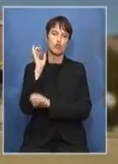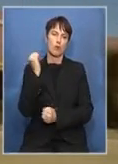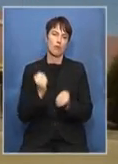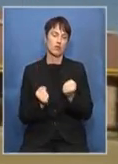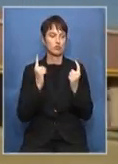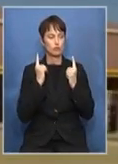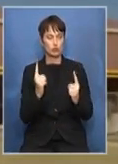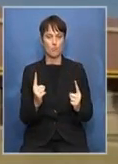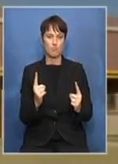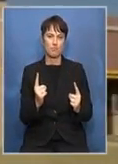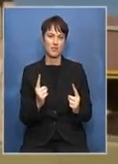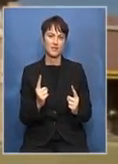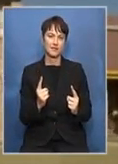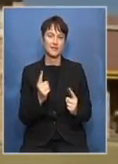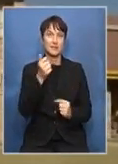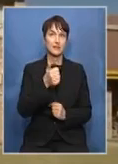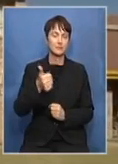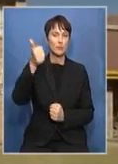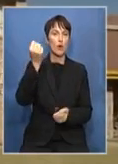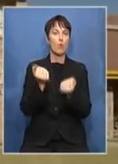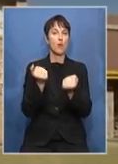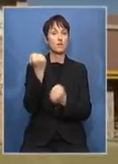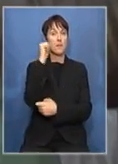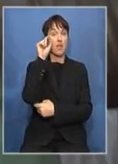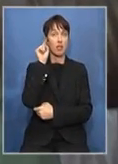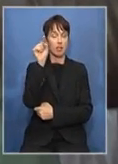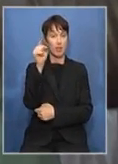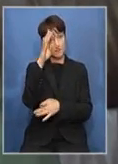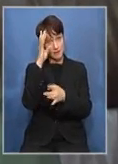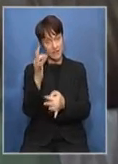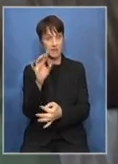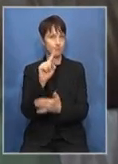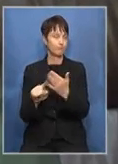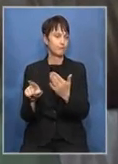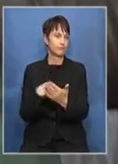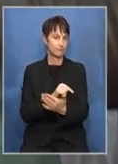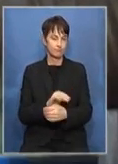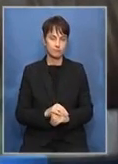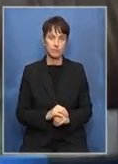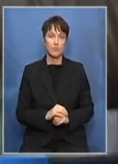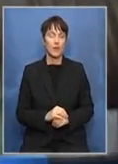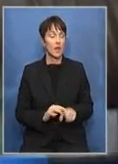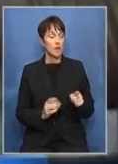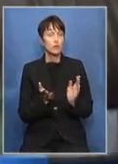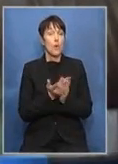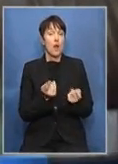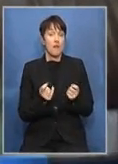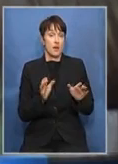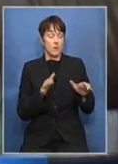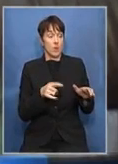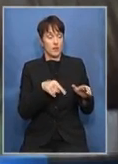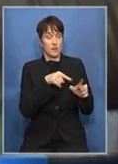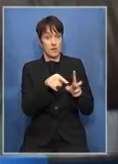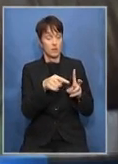Constitutional Court dismissed the Supreme Court of Appeal's decision. The school governing bodies of Velcom High School